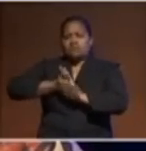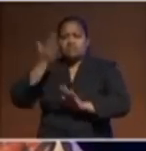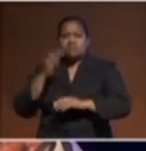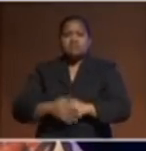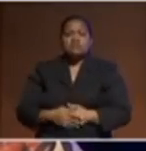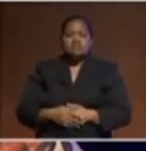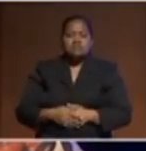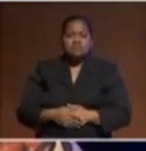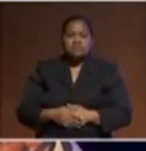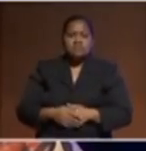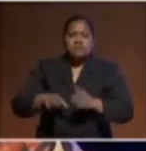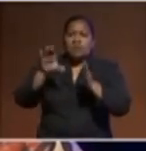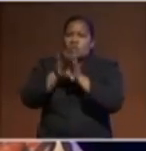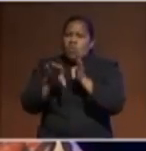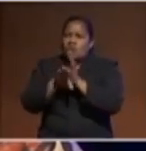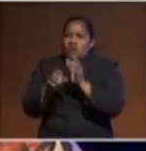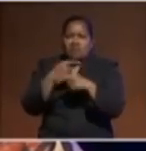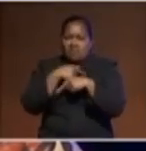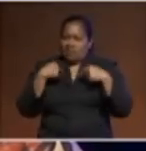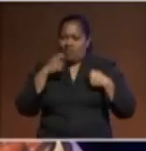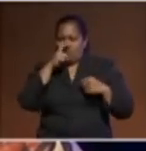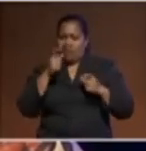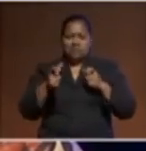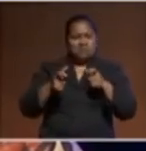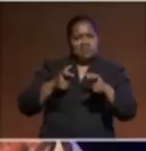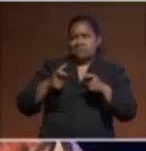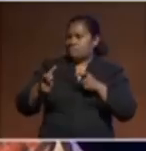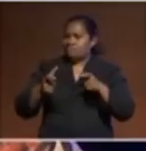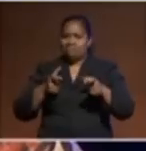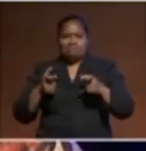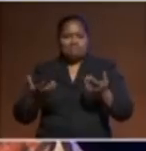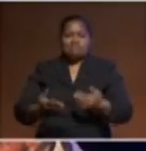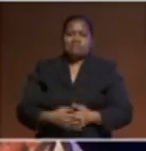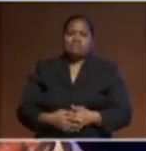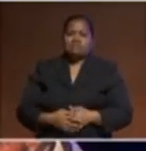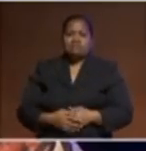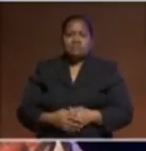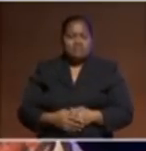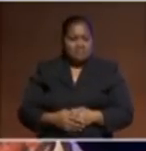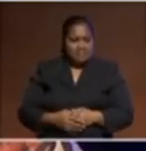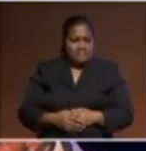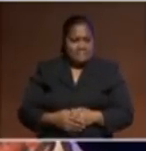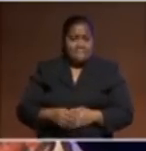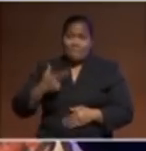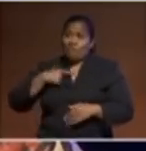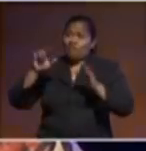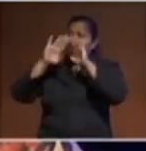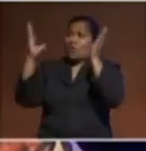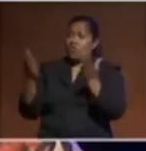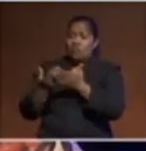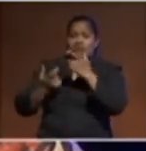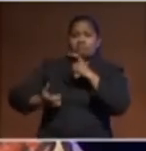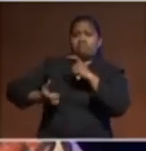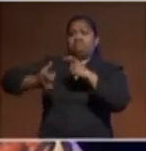made beyond our purview. The enduring nature and normalization of global crisis is